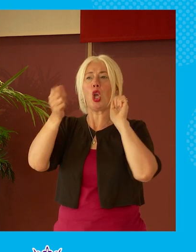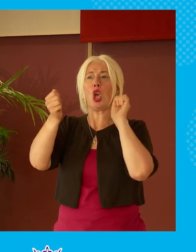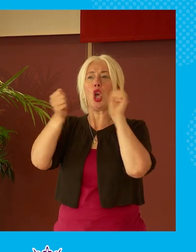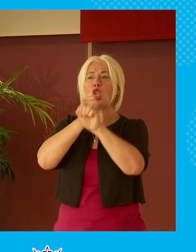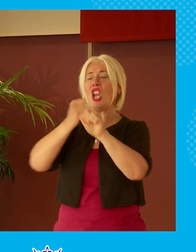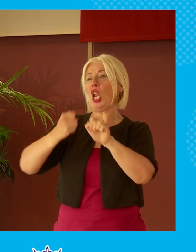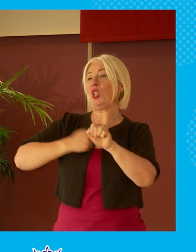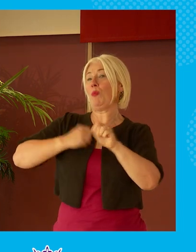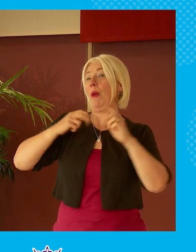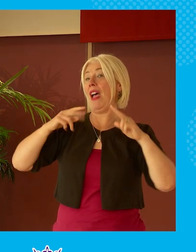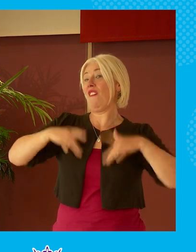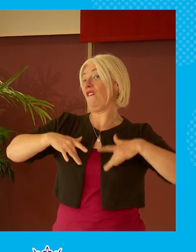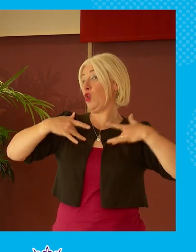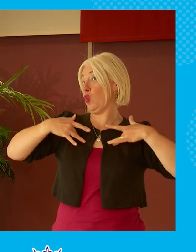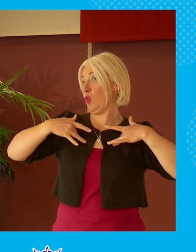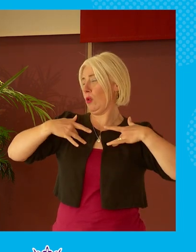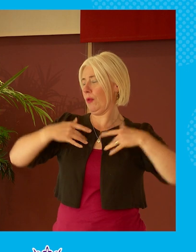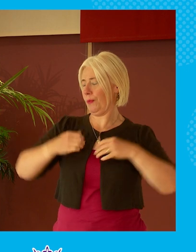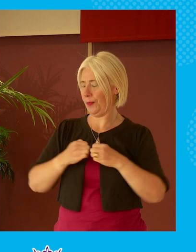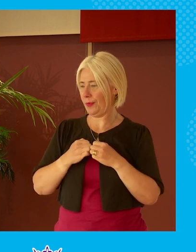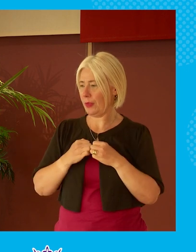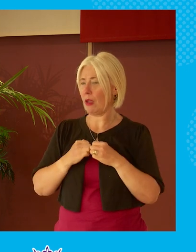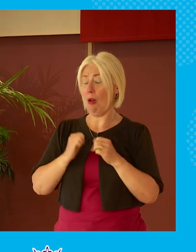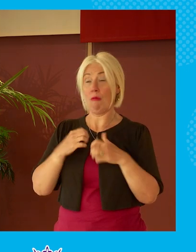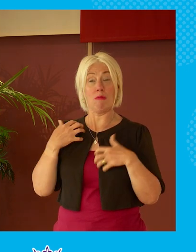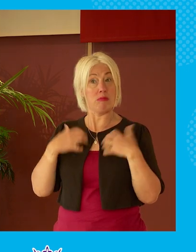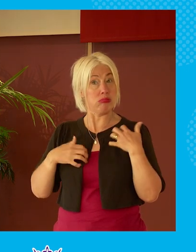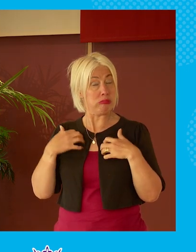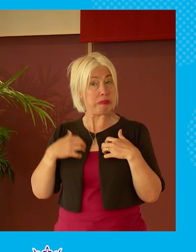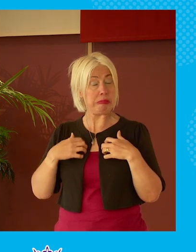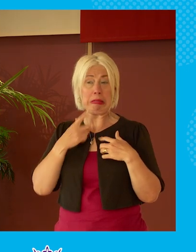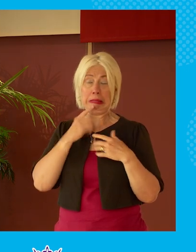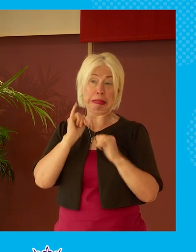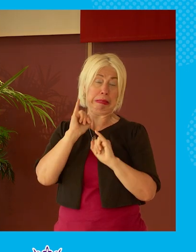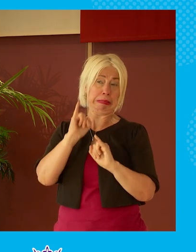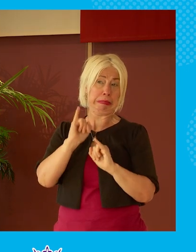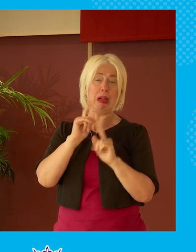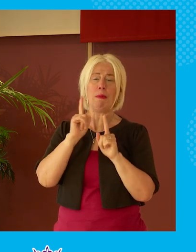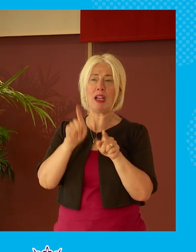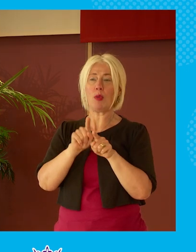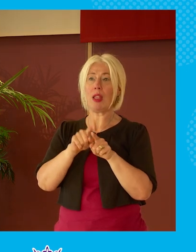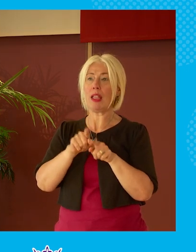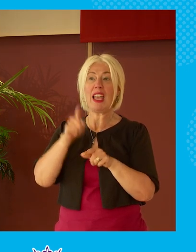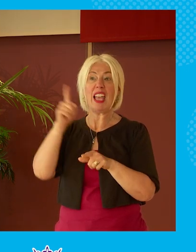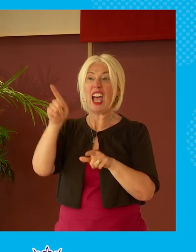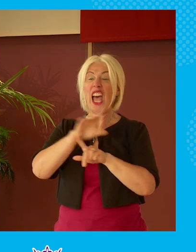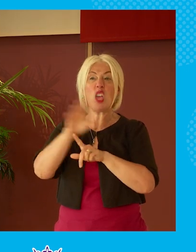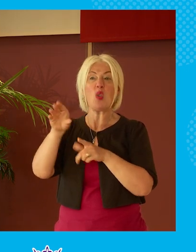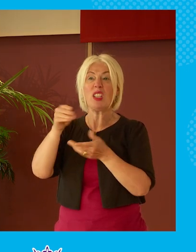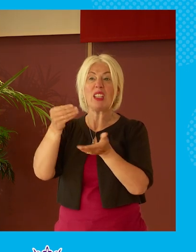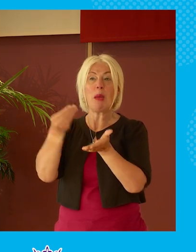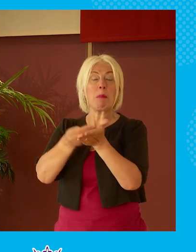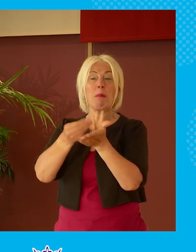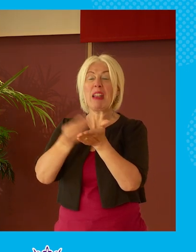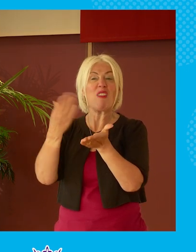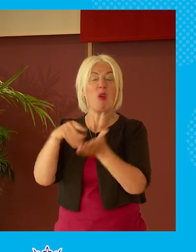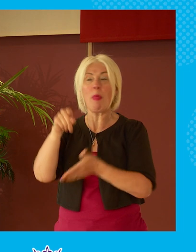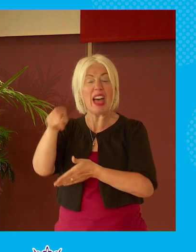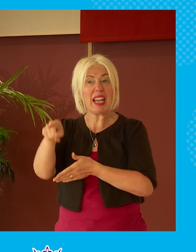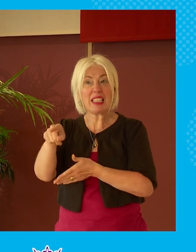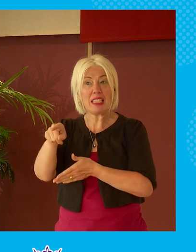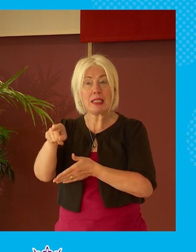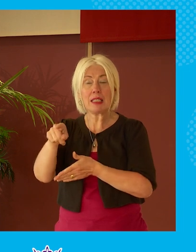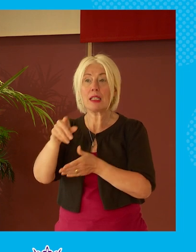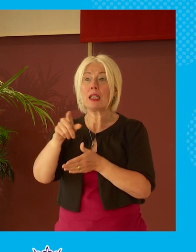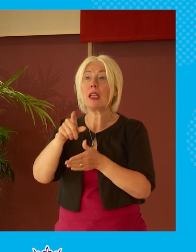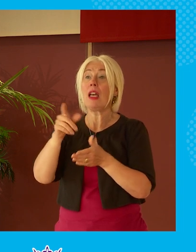uh and i found it fascinating i found it slightly tragic that he couldn't make any money doing that uh it went